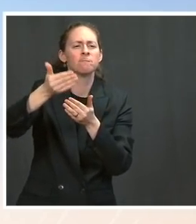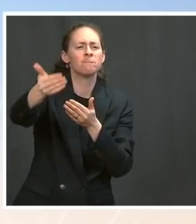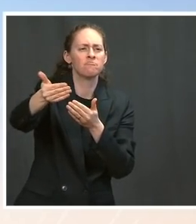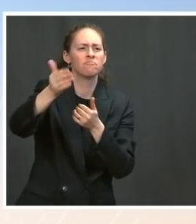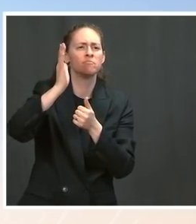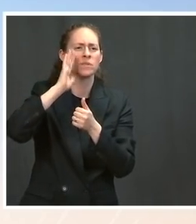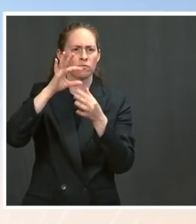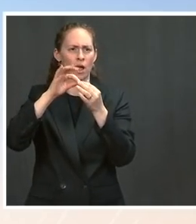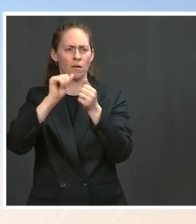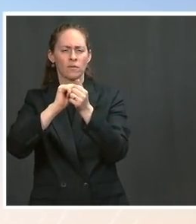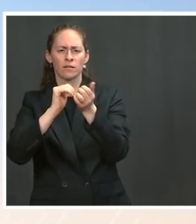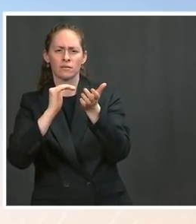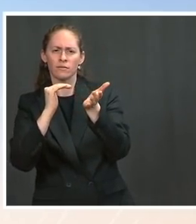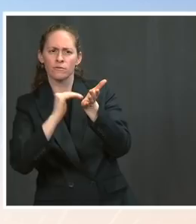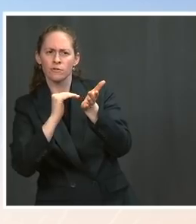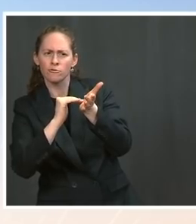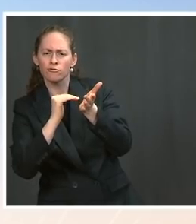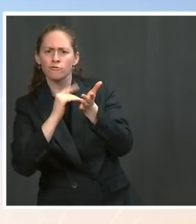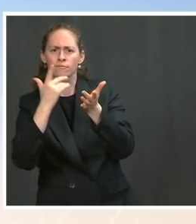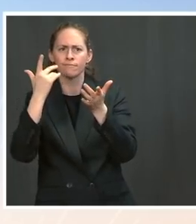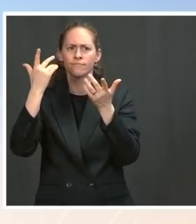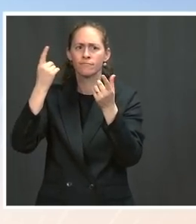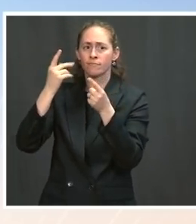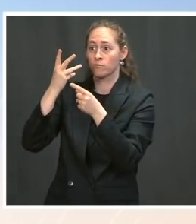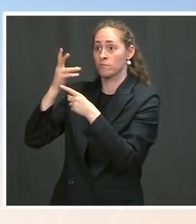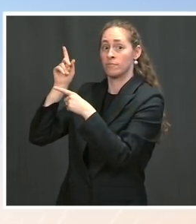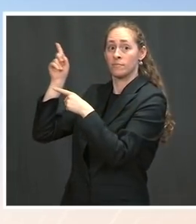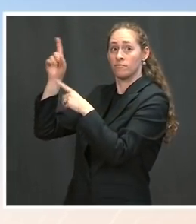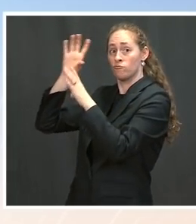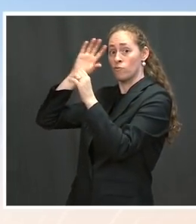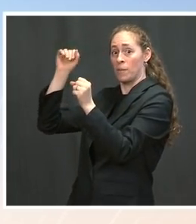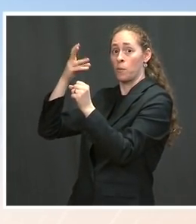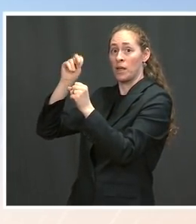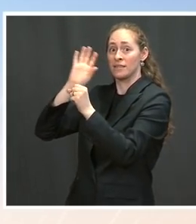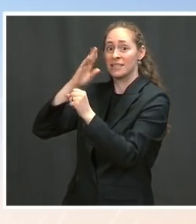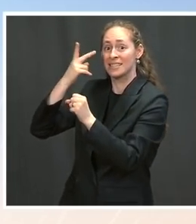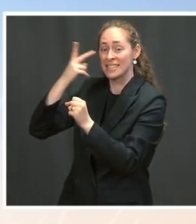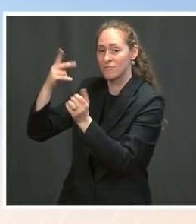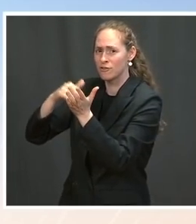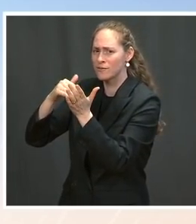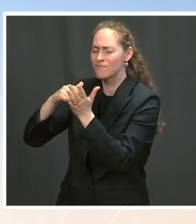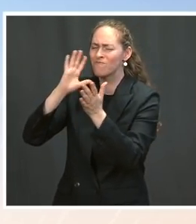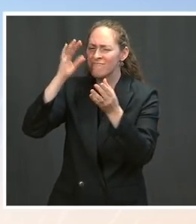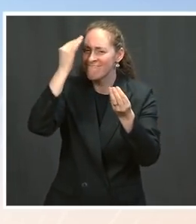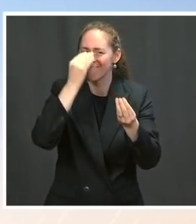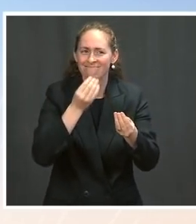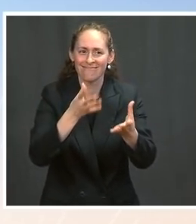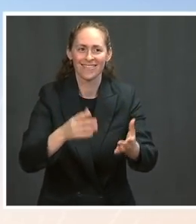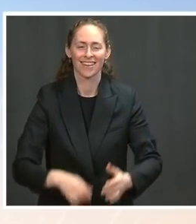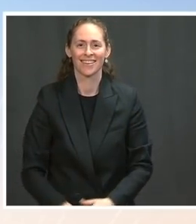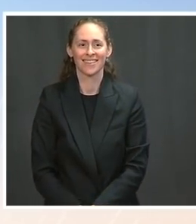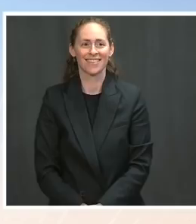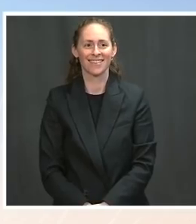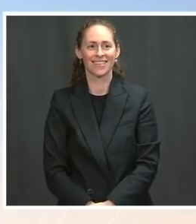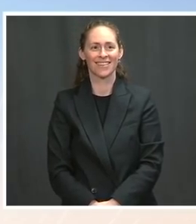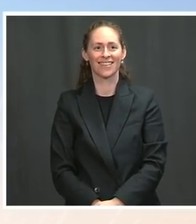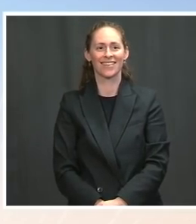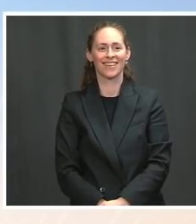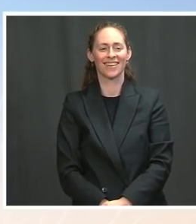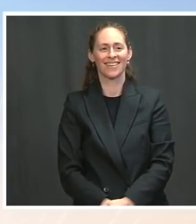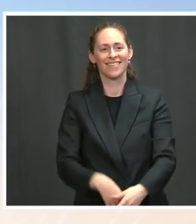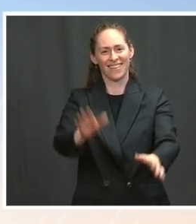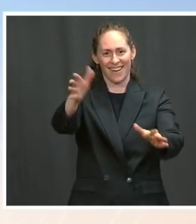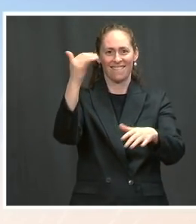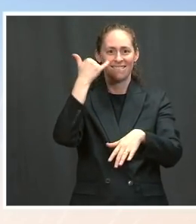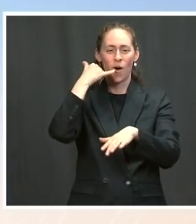Press. Press. Ms. Weijia, you're fine. It's okay. It's a Friday. Give everybody a break. The The Ms. You're fine, you're fine, you're fine.